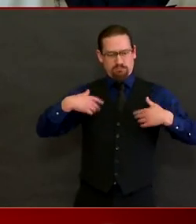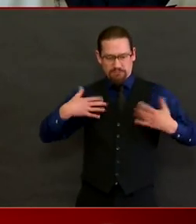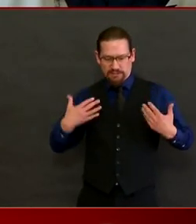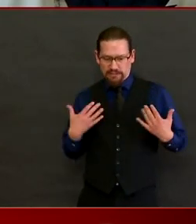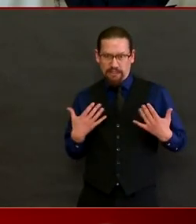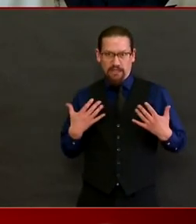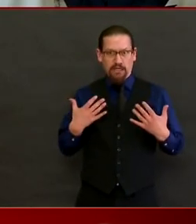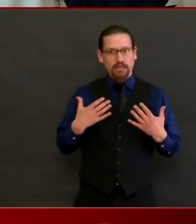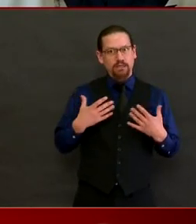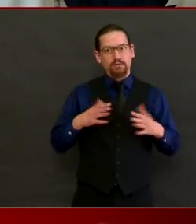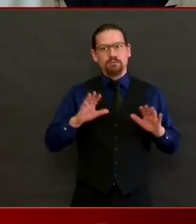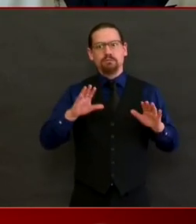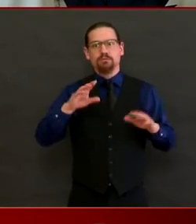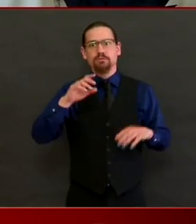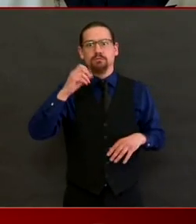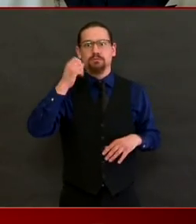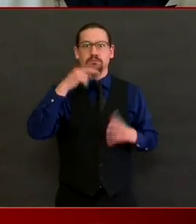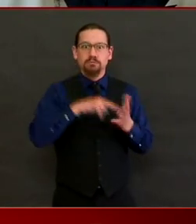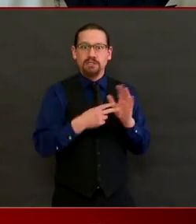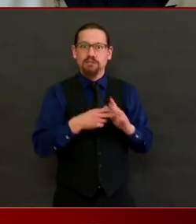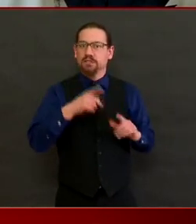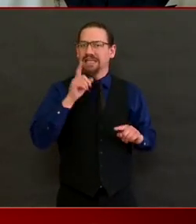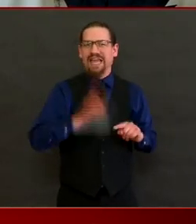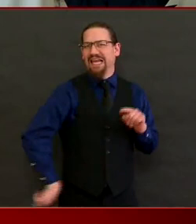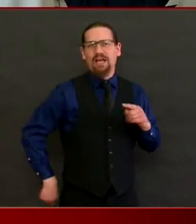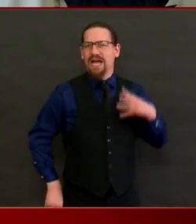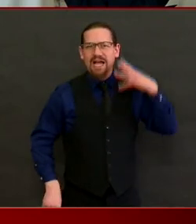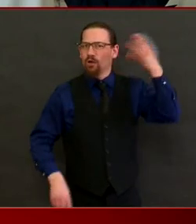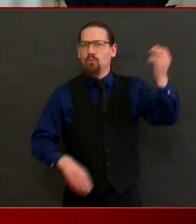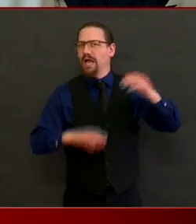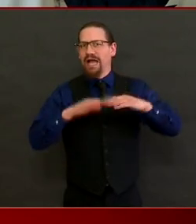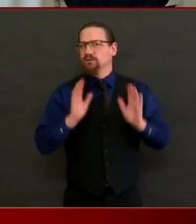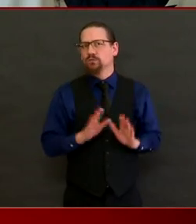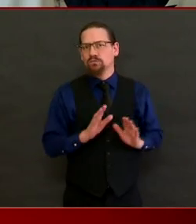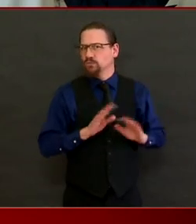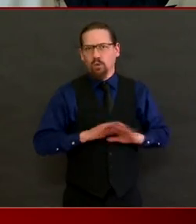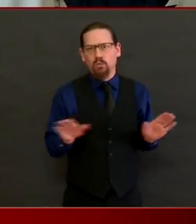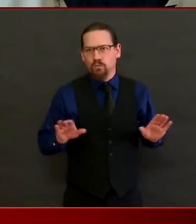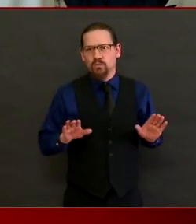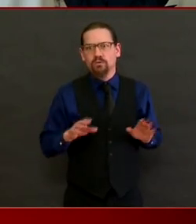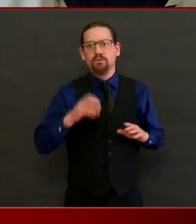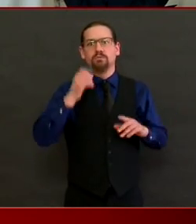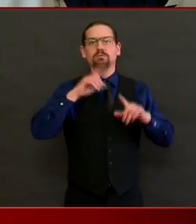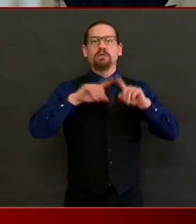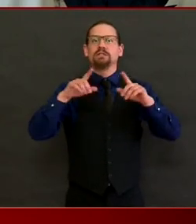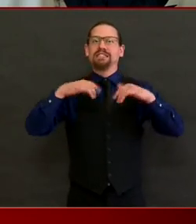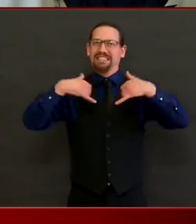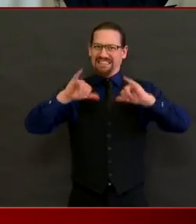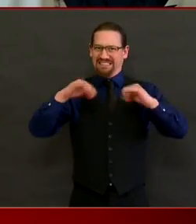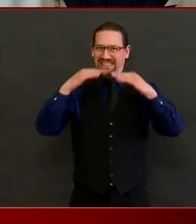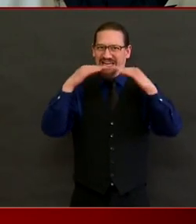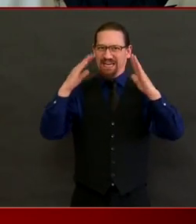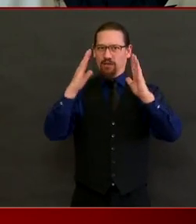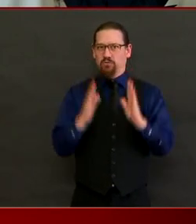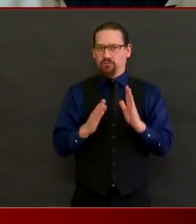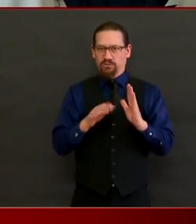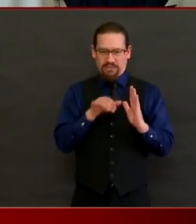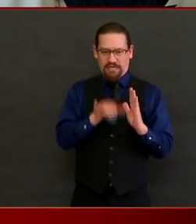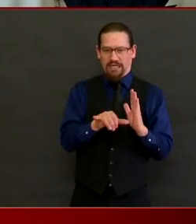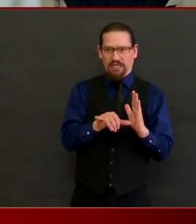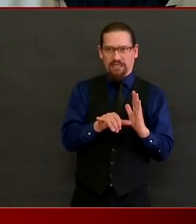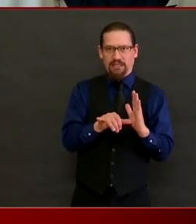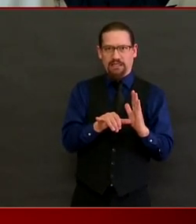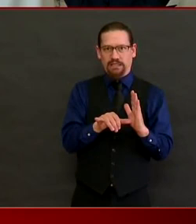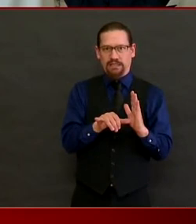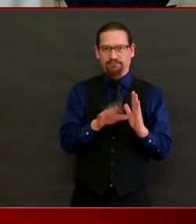would be a concern. But we also talk about how to isolate yourselves when you're home and there are other people who are living in the